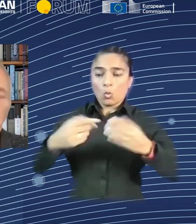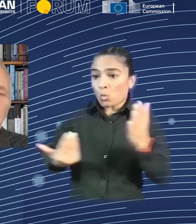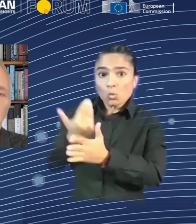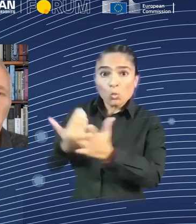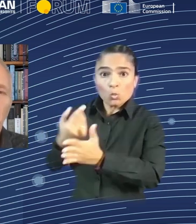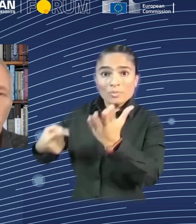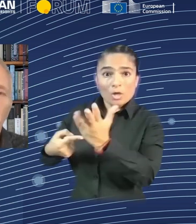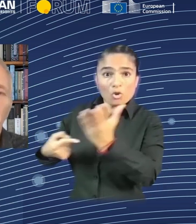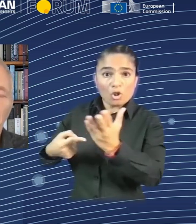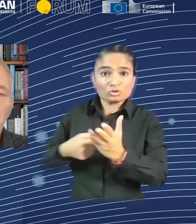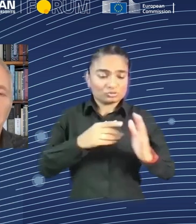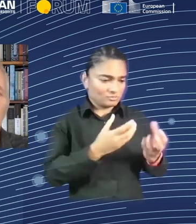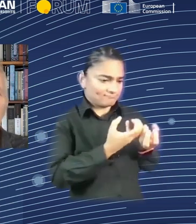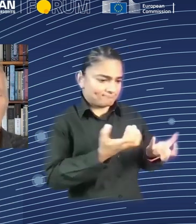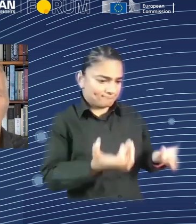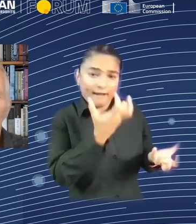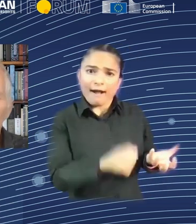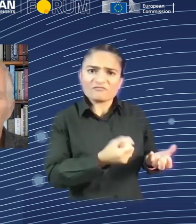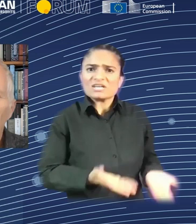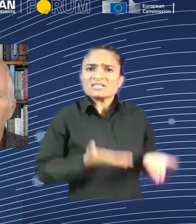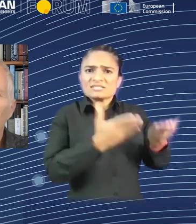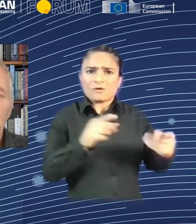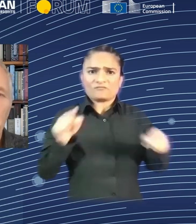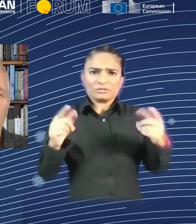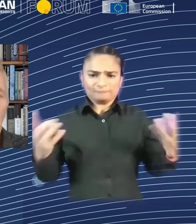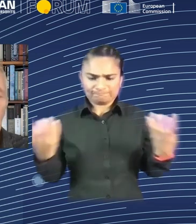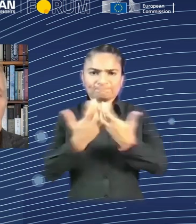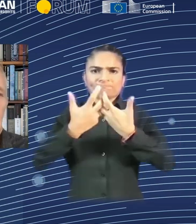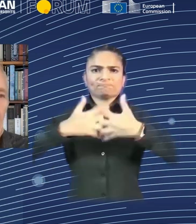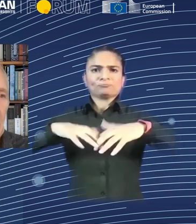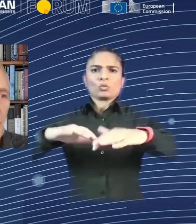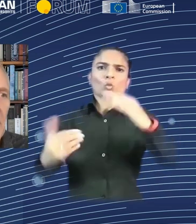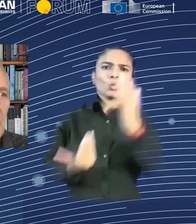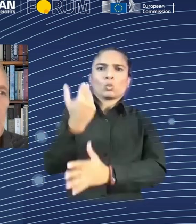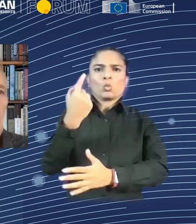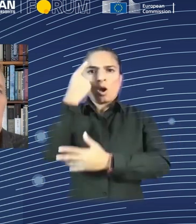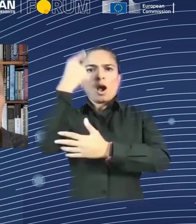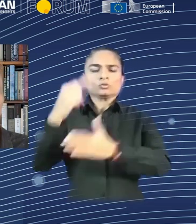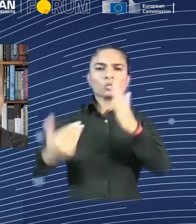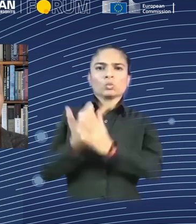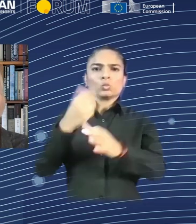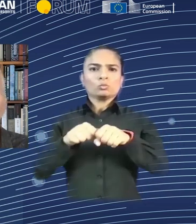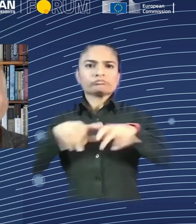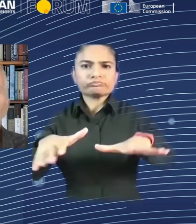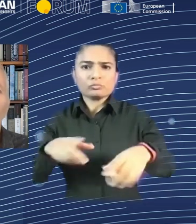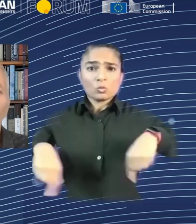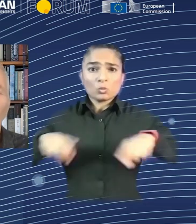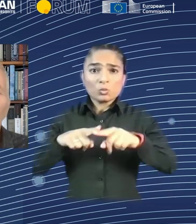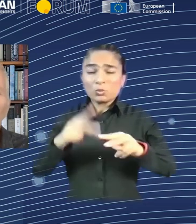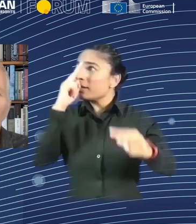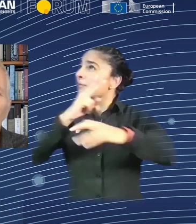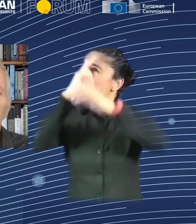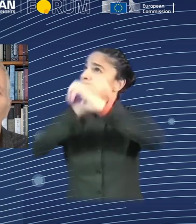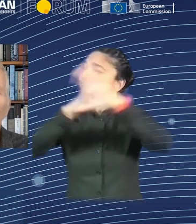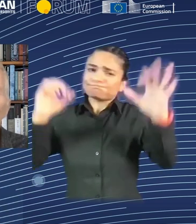And it's really important to understand, this is a piece of economic history that you need to take into account, that when